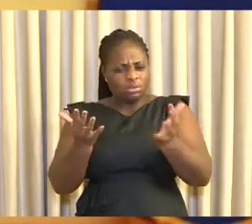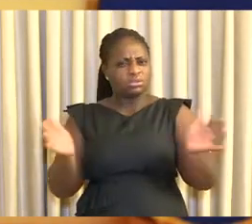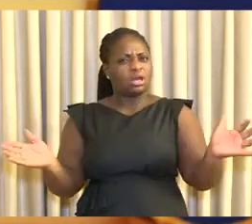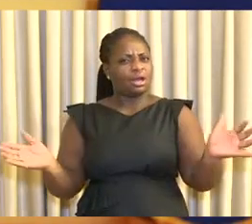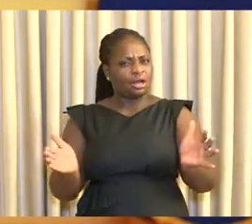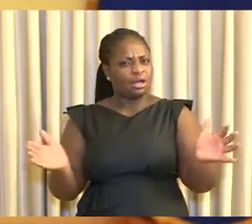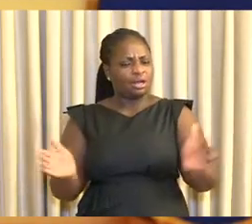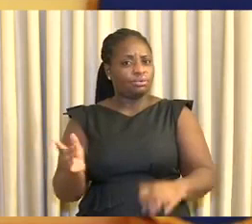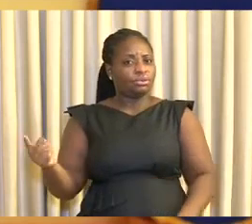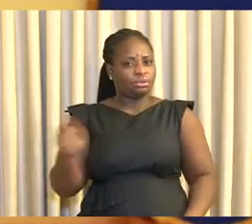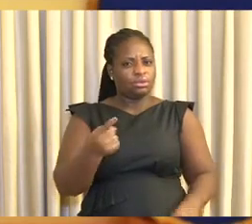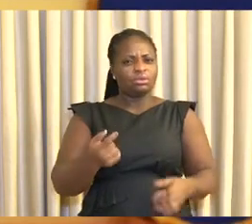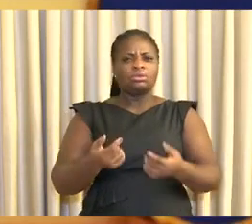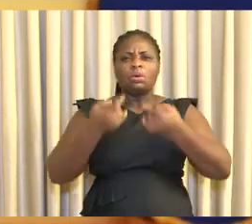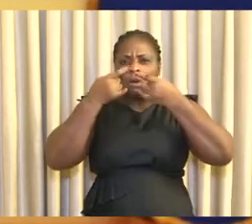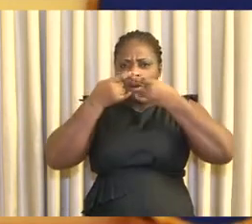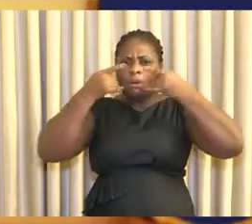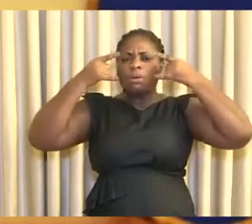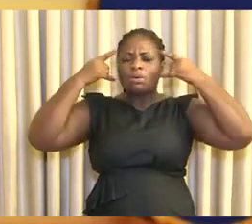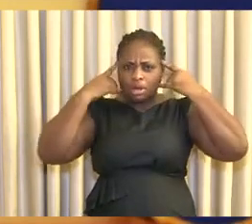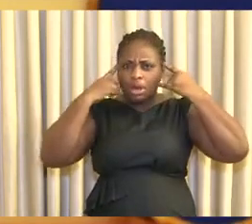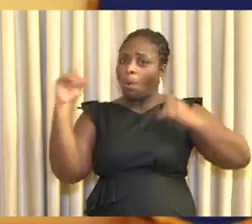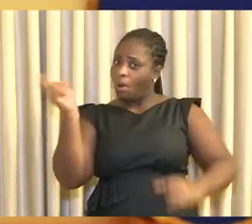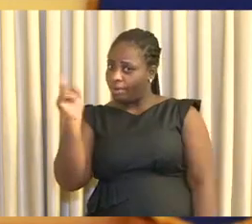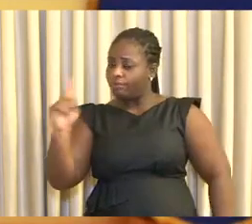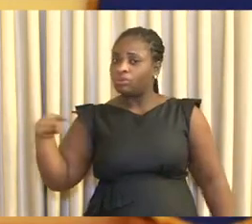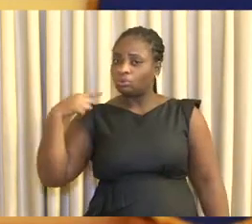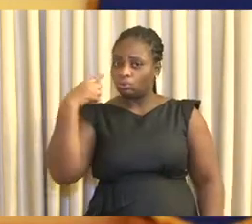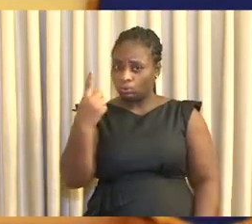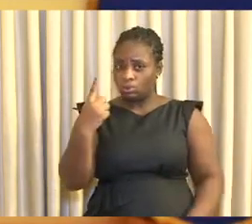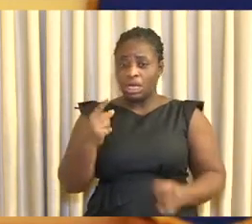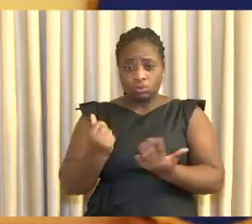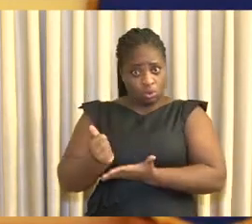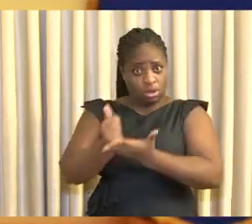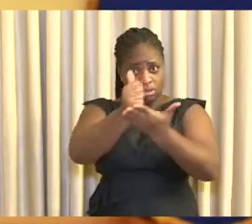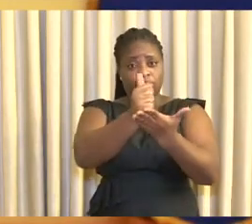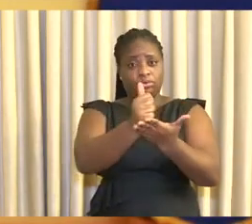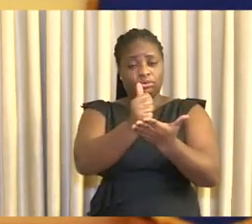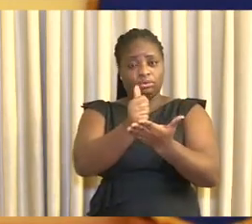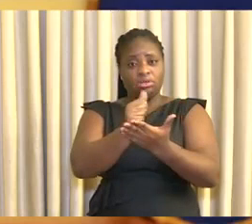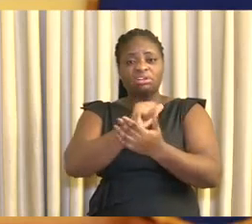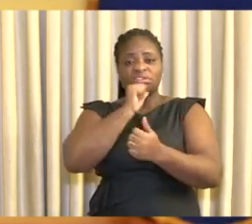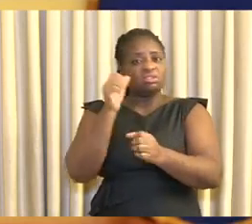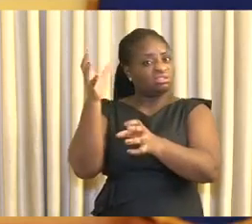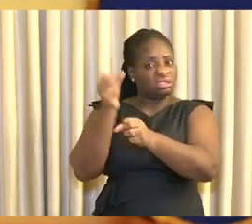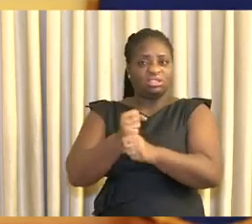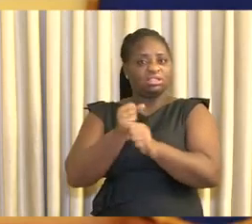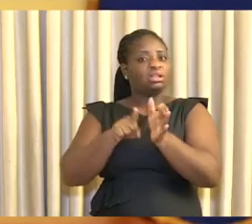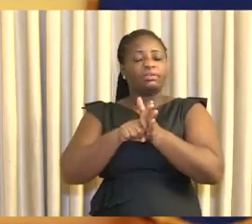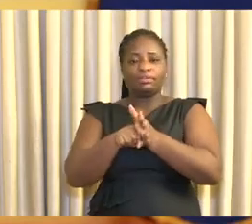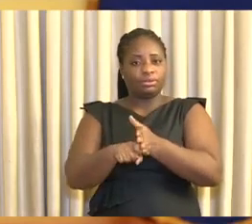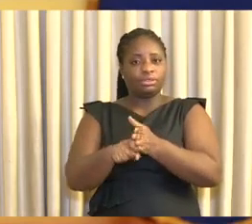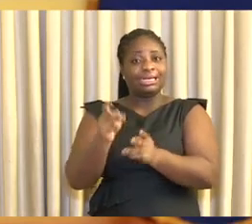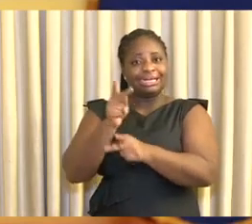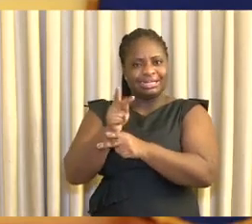to wear a mask wherever you go, as it will help you not to contract the virus and